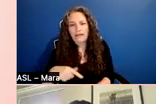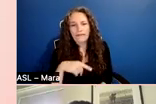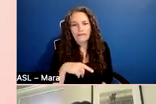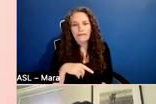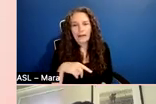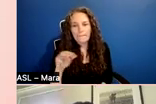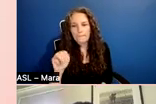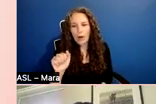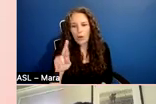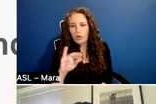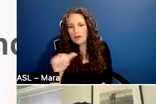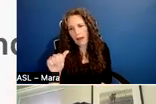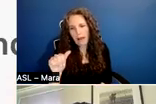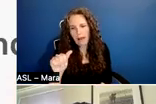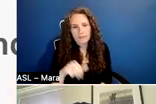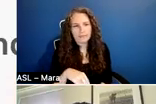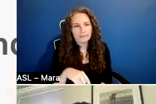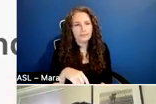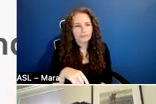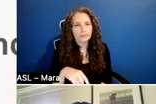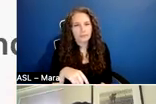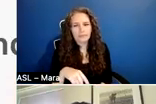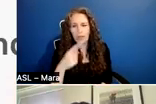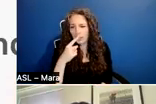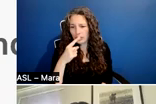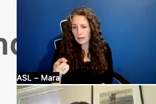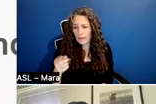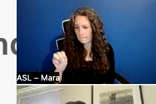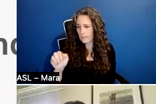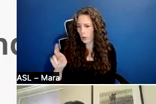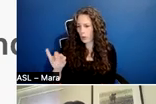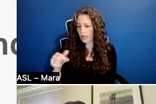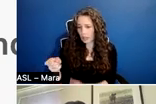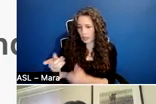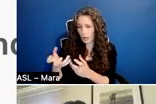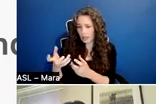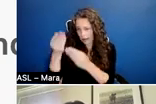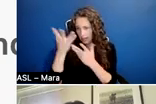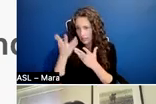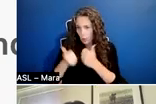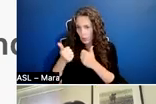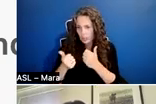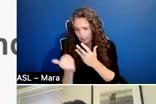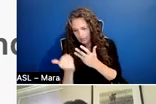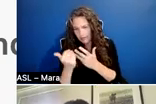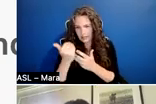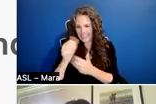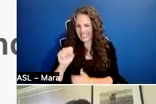Maria. Um, Maria, do you want to tell us what stage we're at and how we can figure that out?